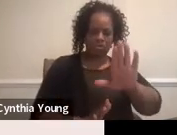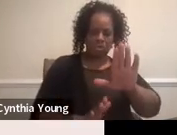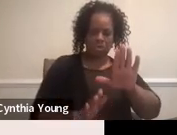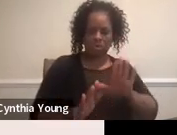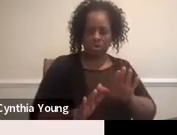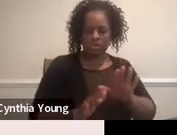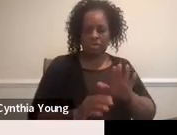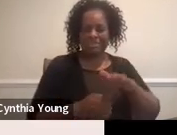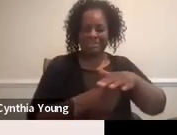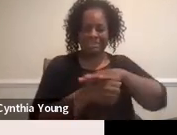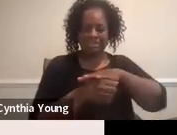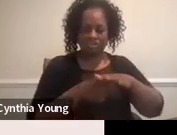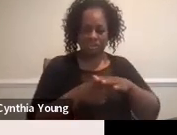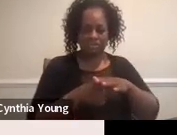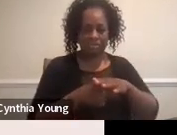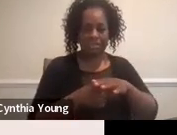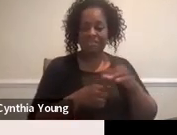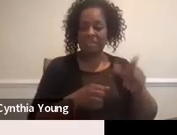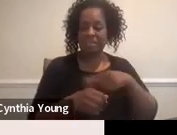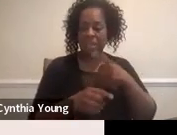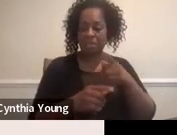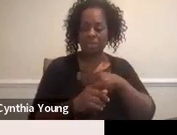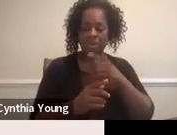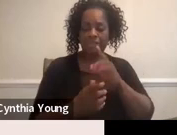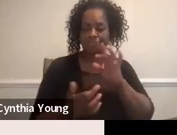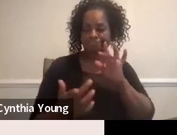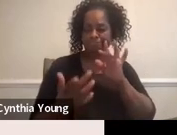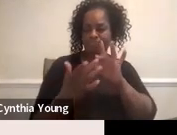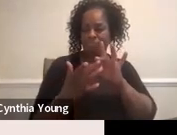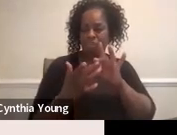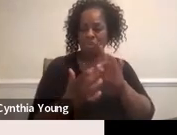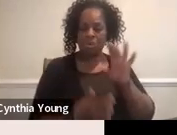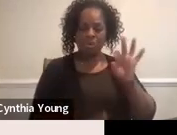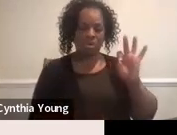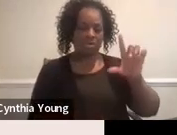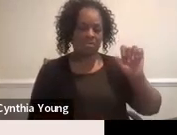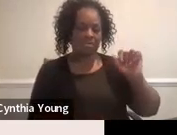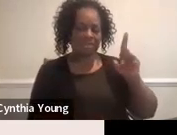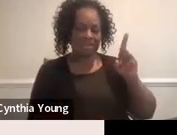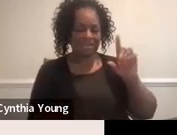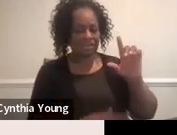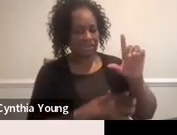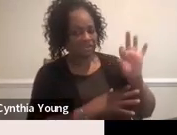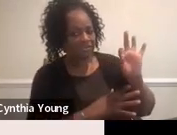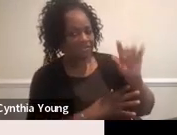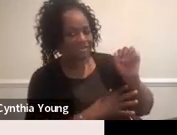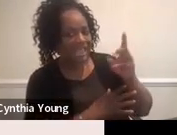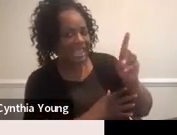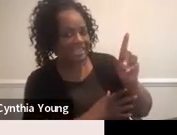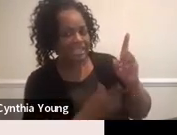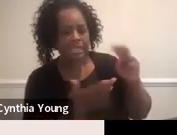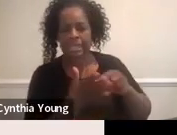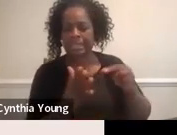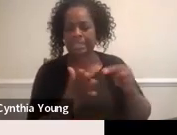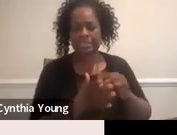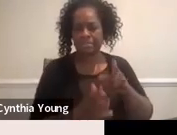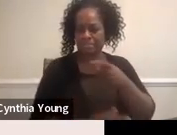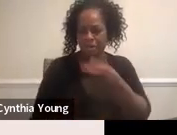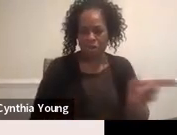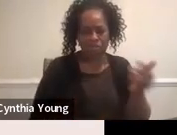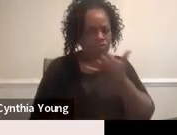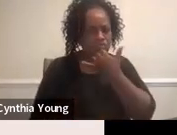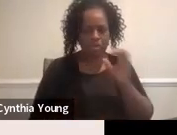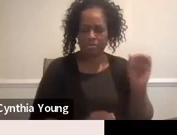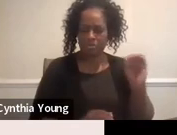So if you get flagged by these data, it doesn't mean you're doing anything wrong necessarily.